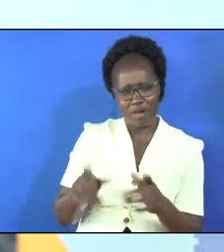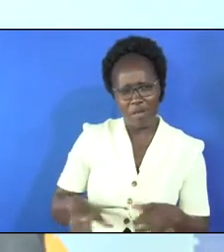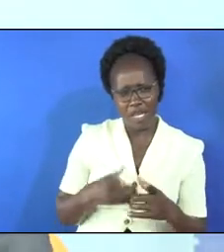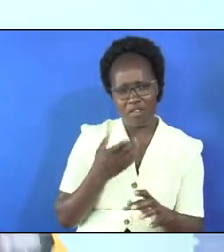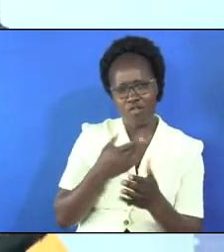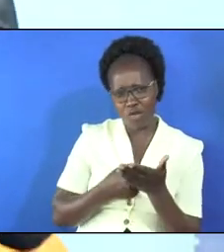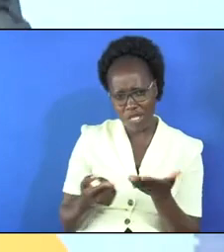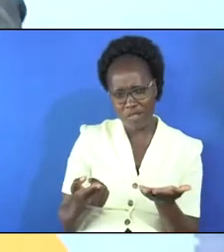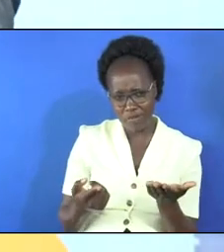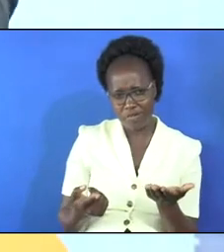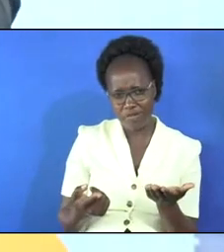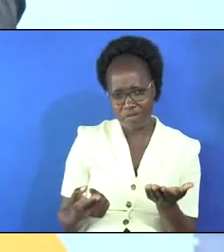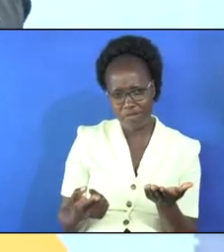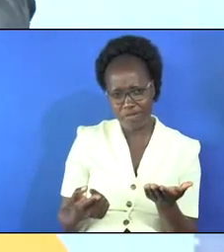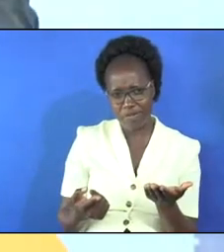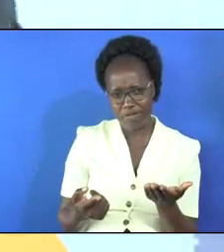week